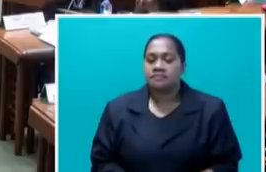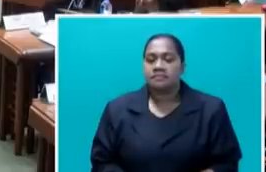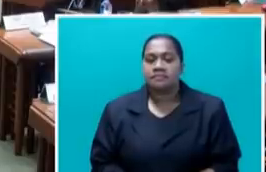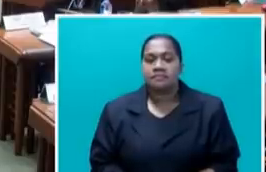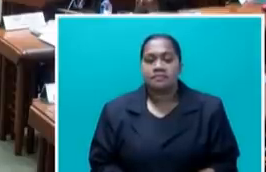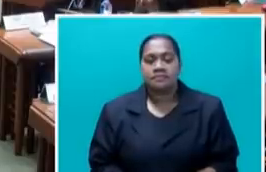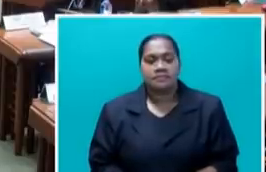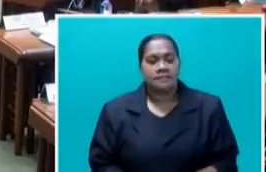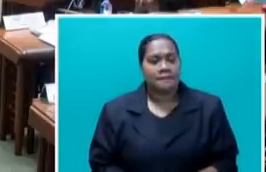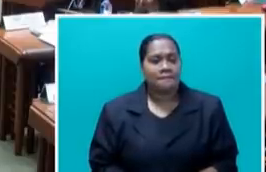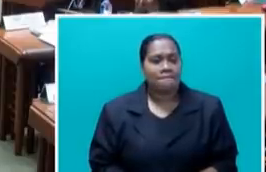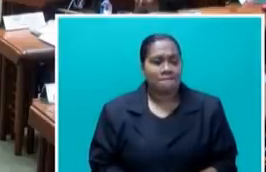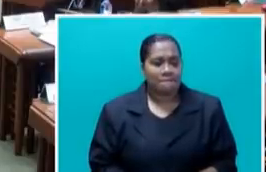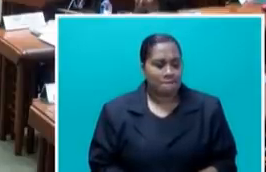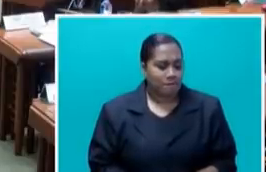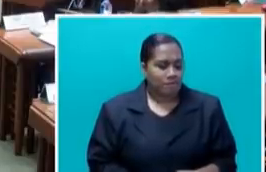Thank you, Honourable Speaker.